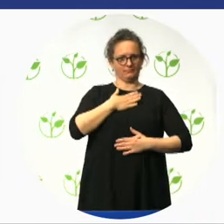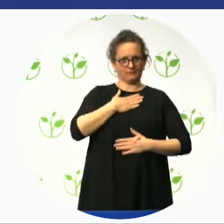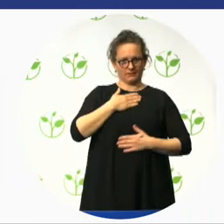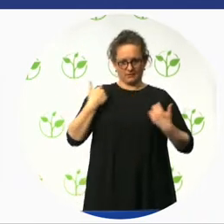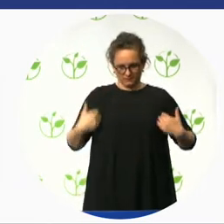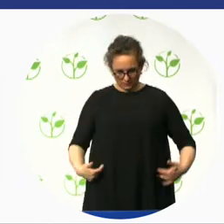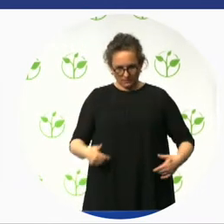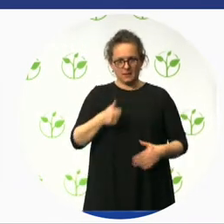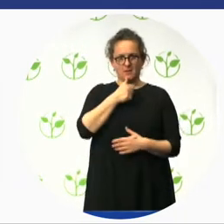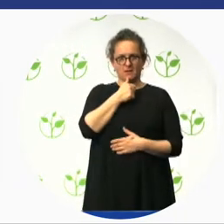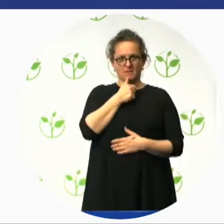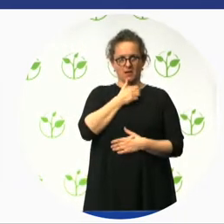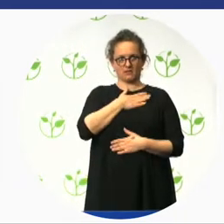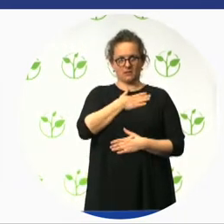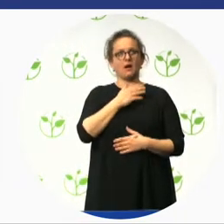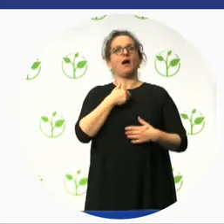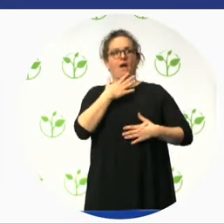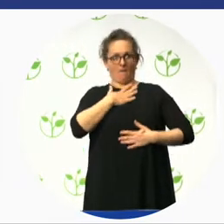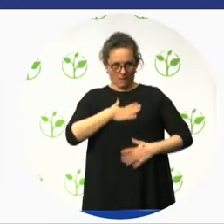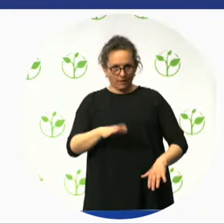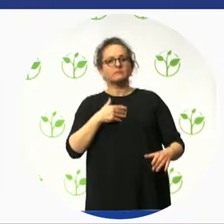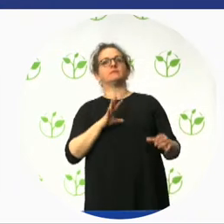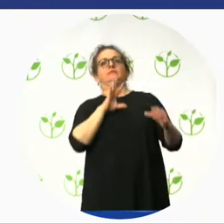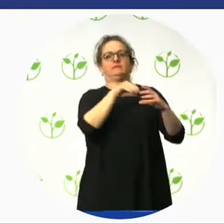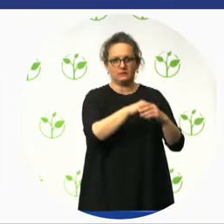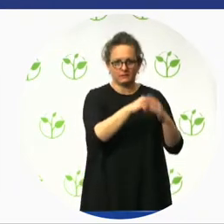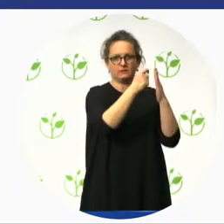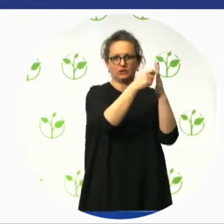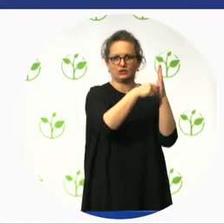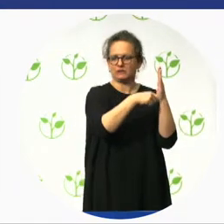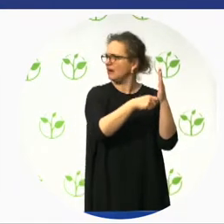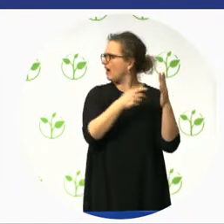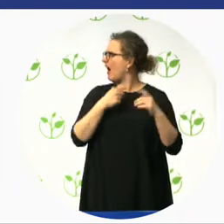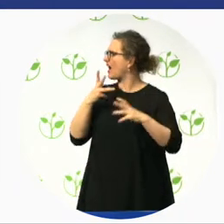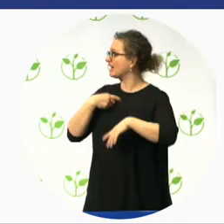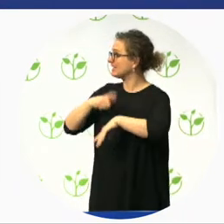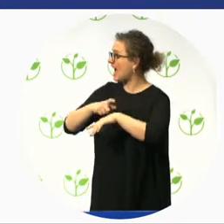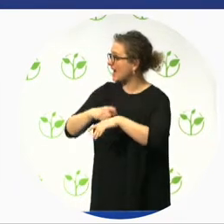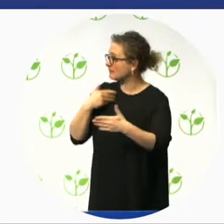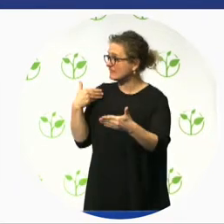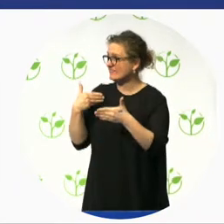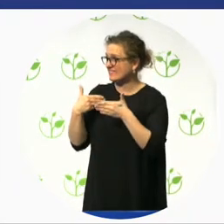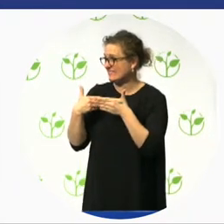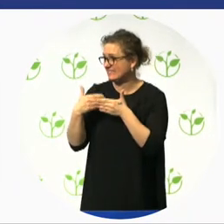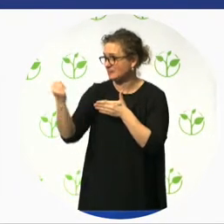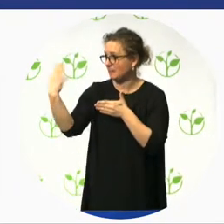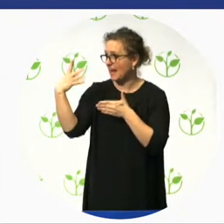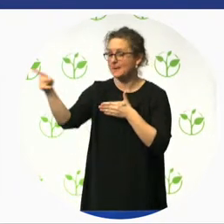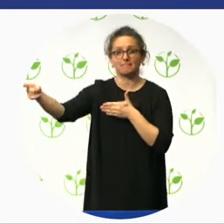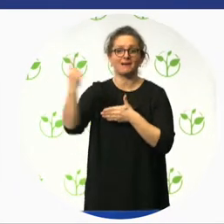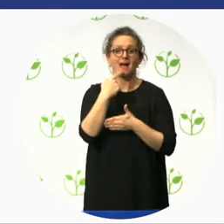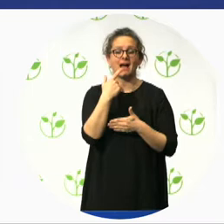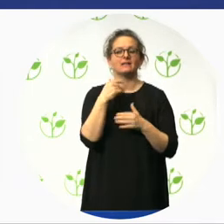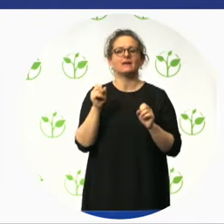I just noticed time. So very quickly, in terms of the model, is that we have an application feed for participants.